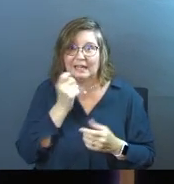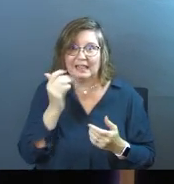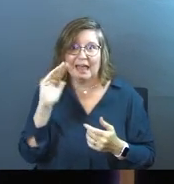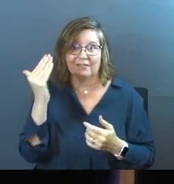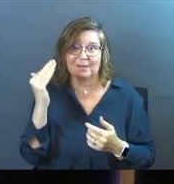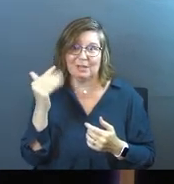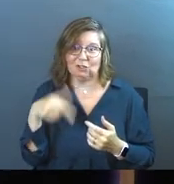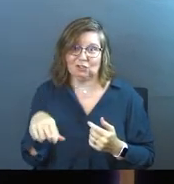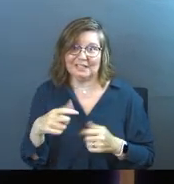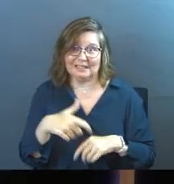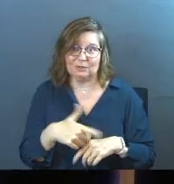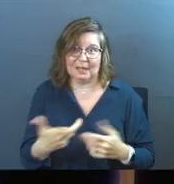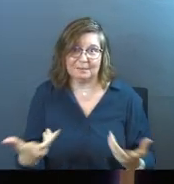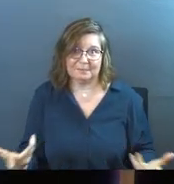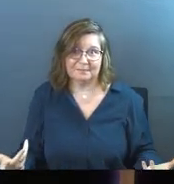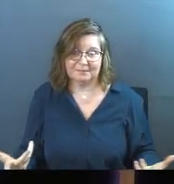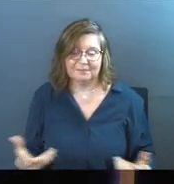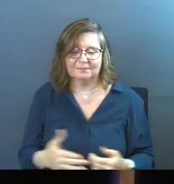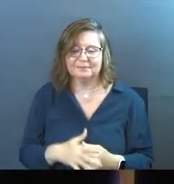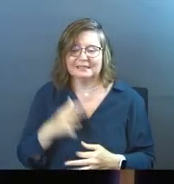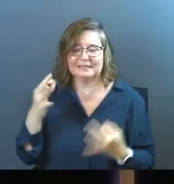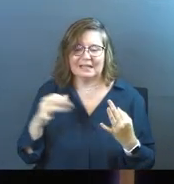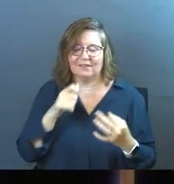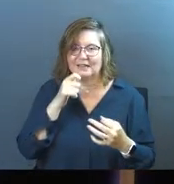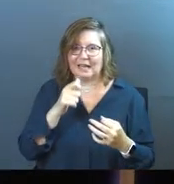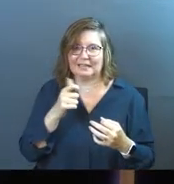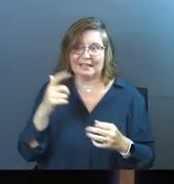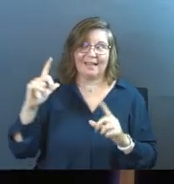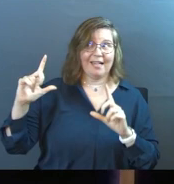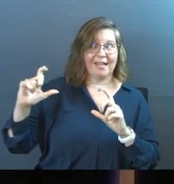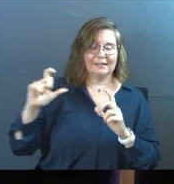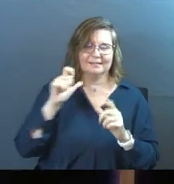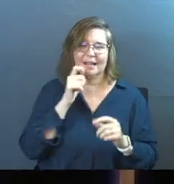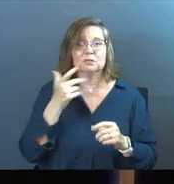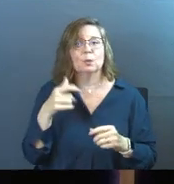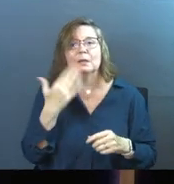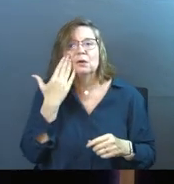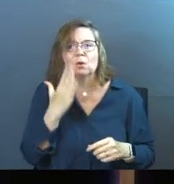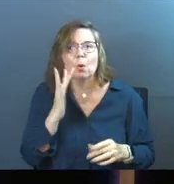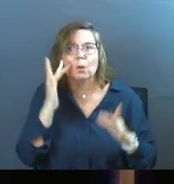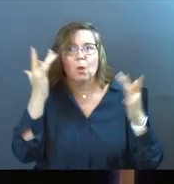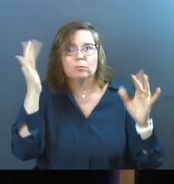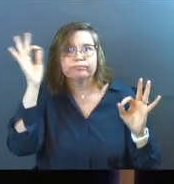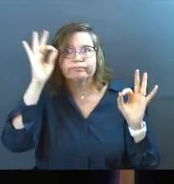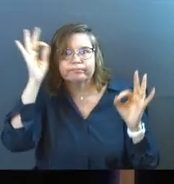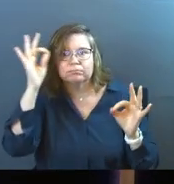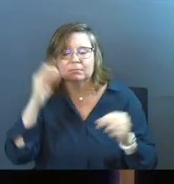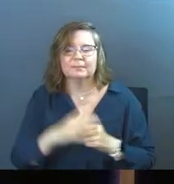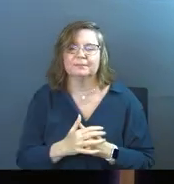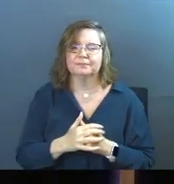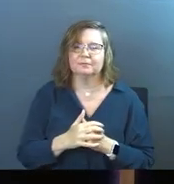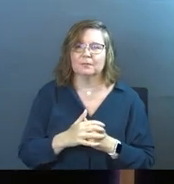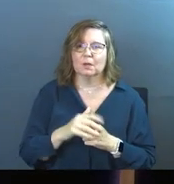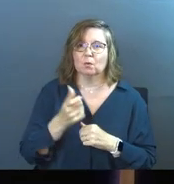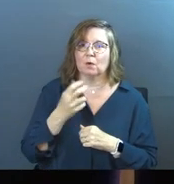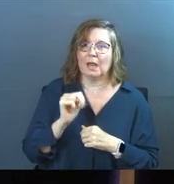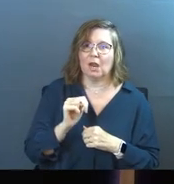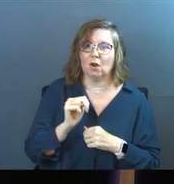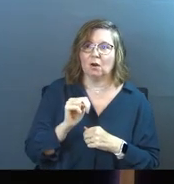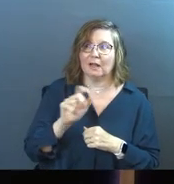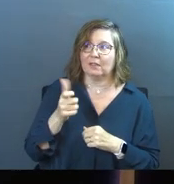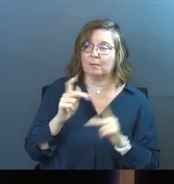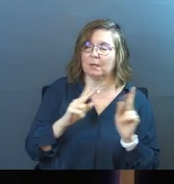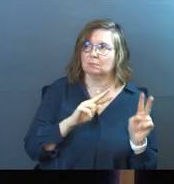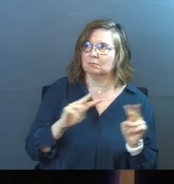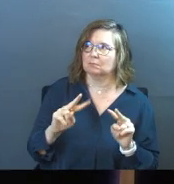of mirrors around in those days. Definitely not taking selfies, right? So he doesn't know he's glowing. Verse 30. When Aaron and all the Israelites saw